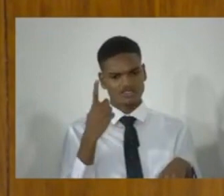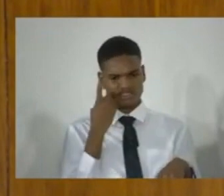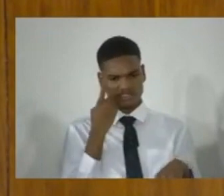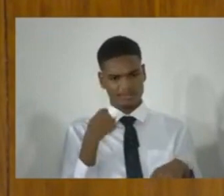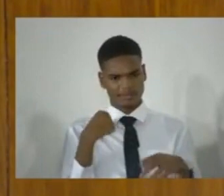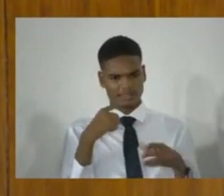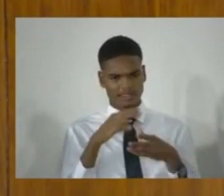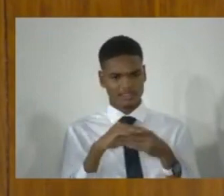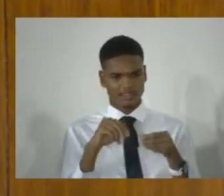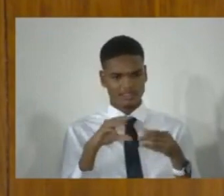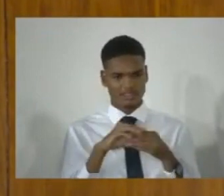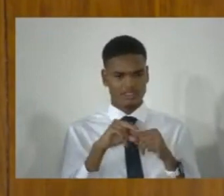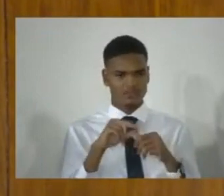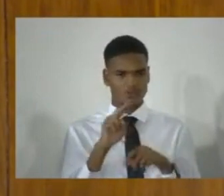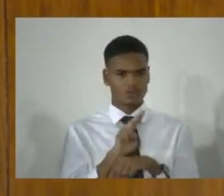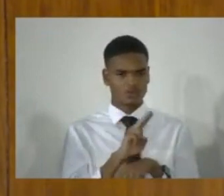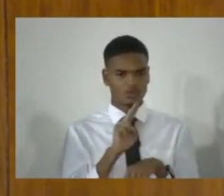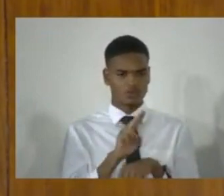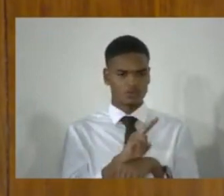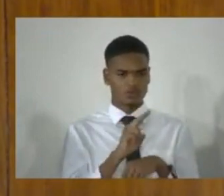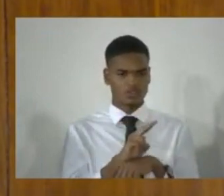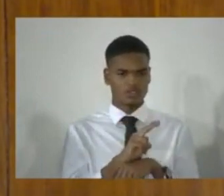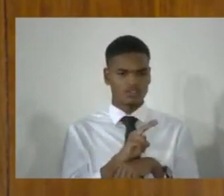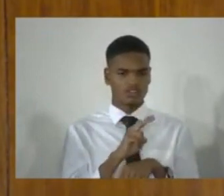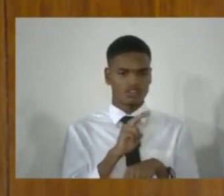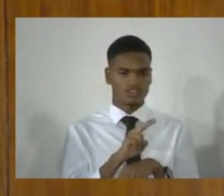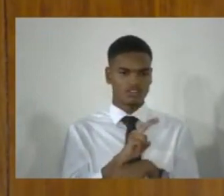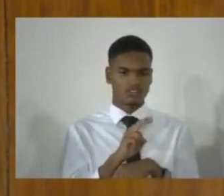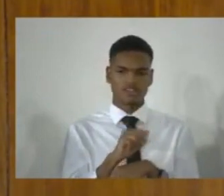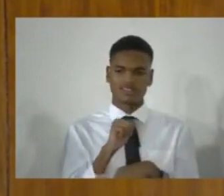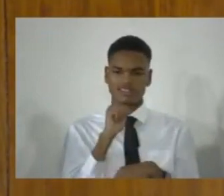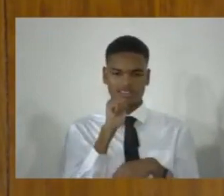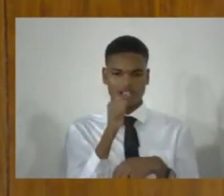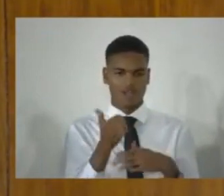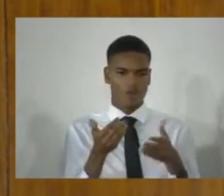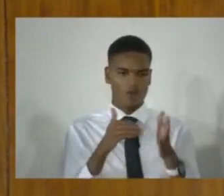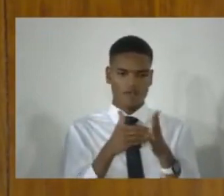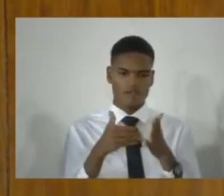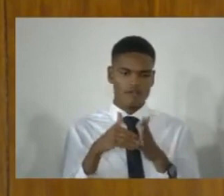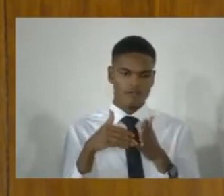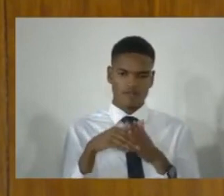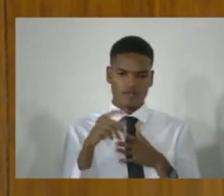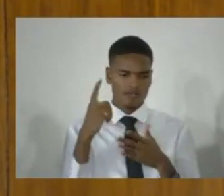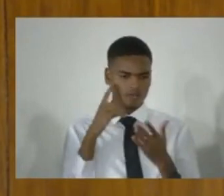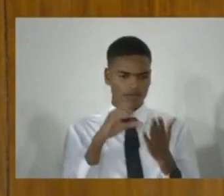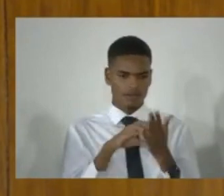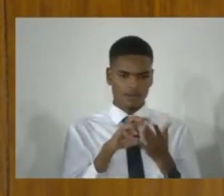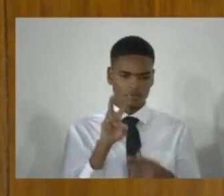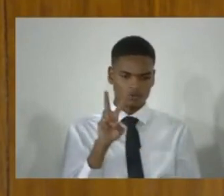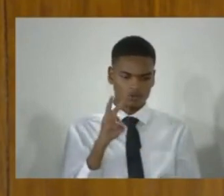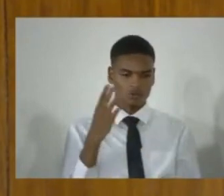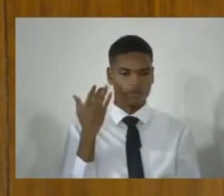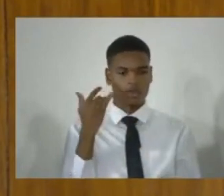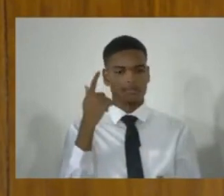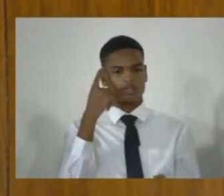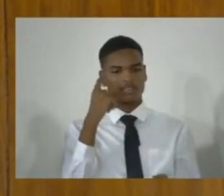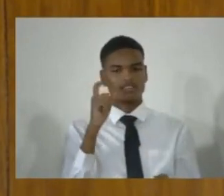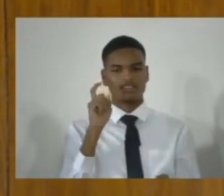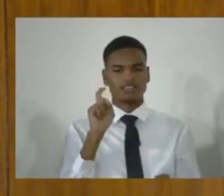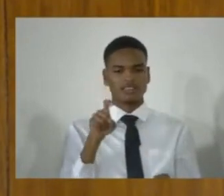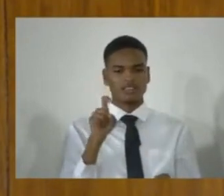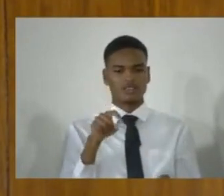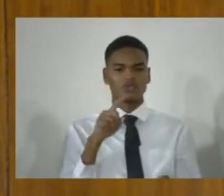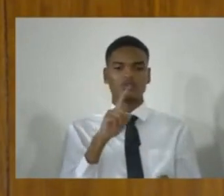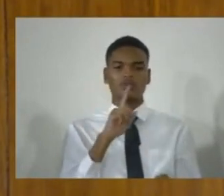said, is used infrequently around part two. And I think it needs to be absolutely clear what firearms and